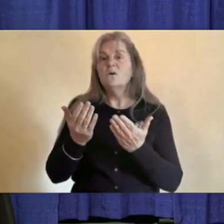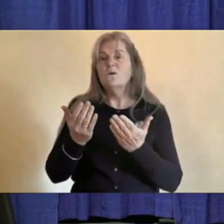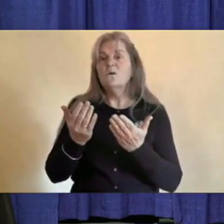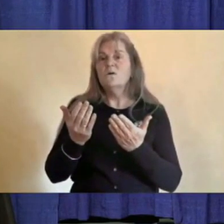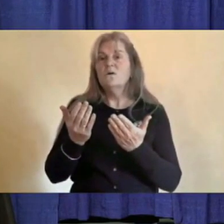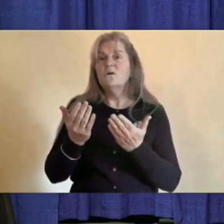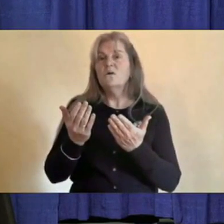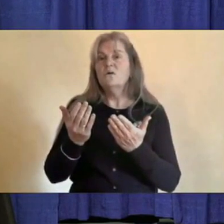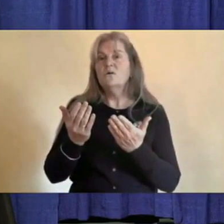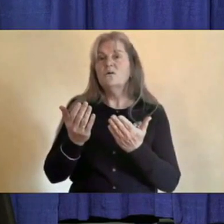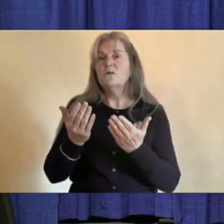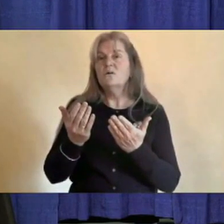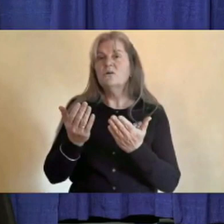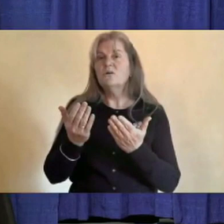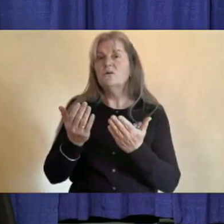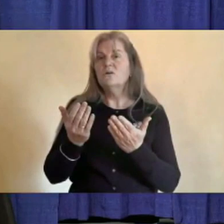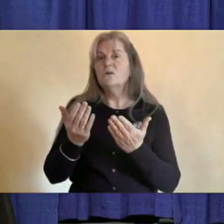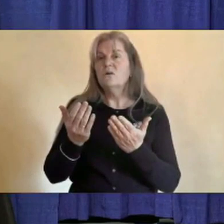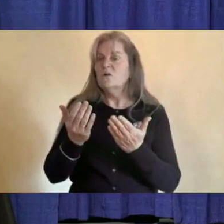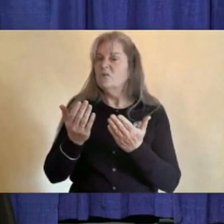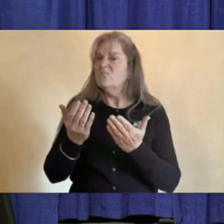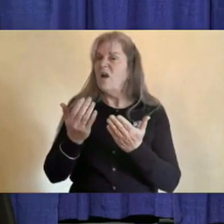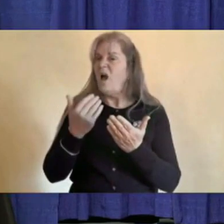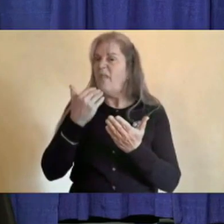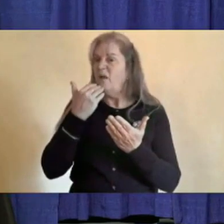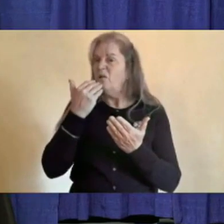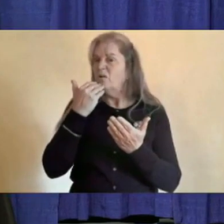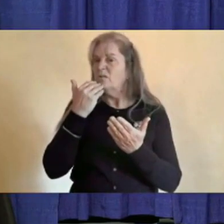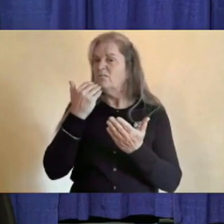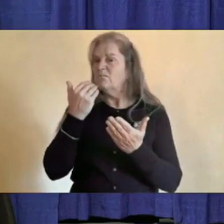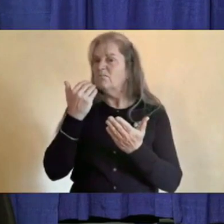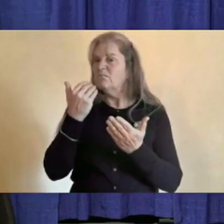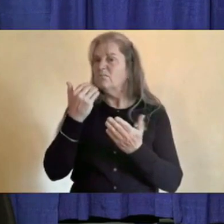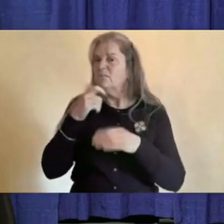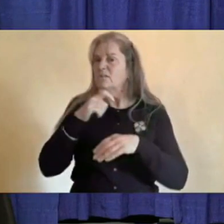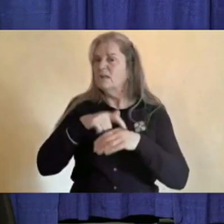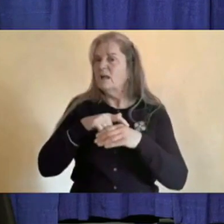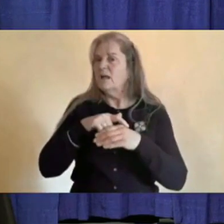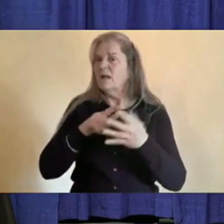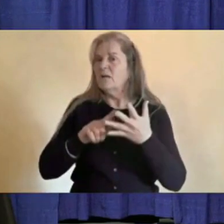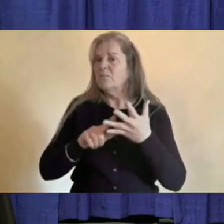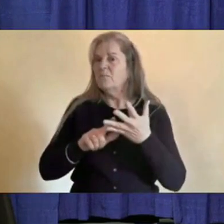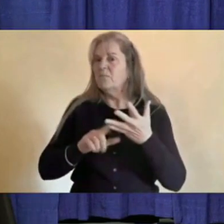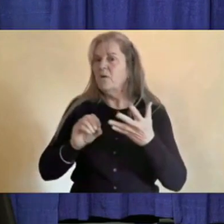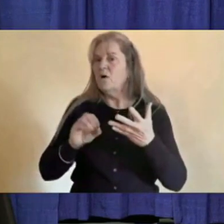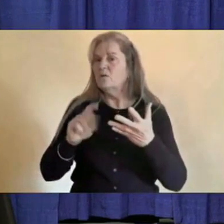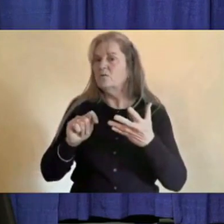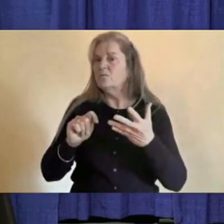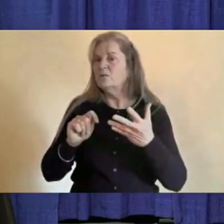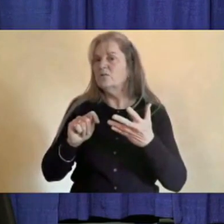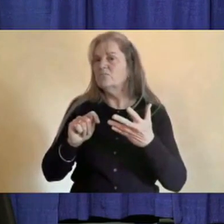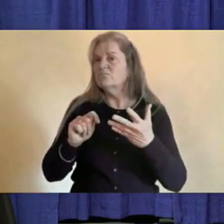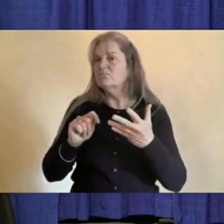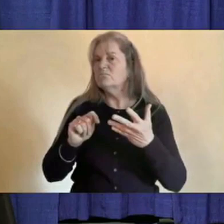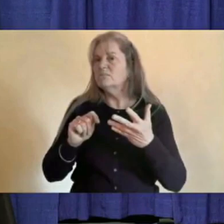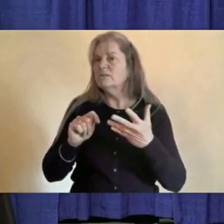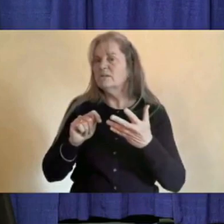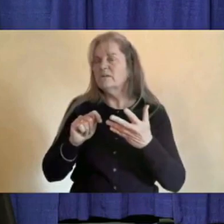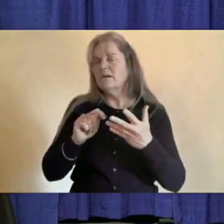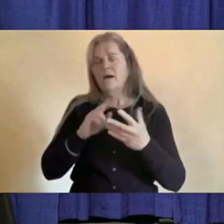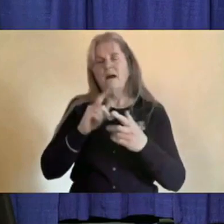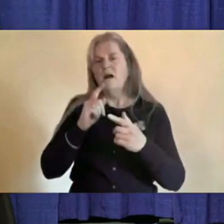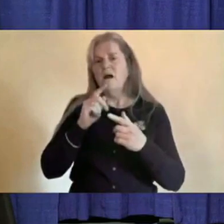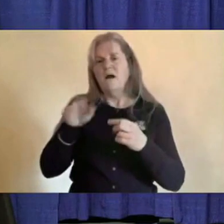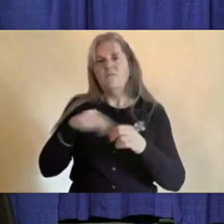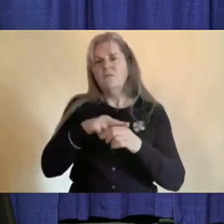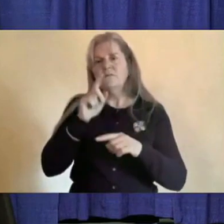for where we anticipate our season to be. Of course, we don't know exactly what the flu season is going